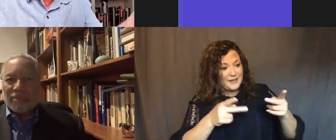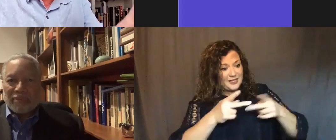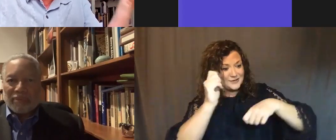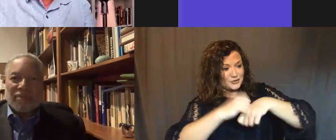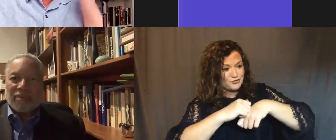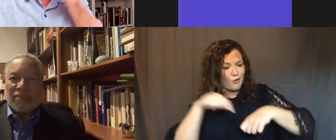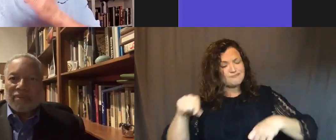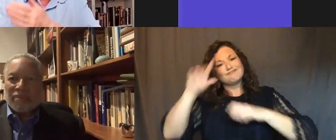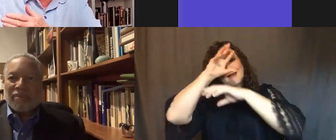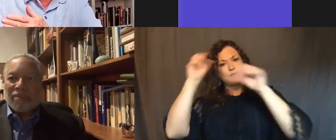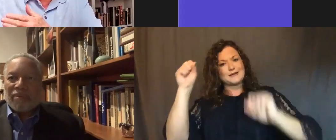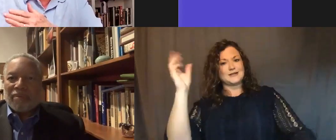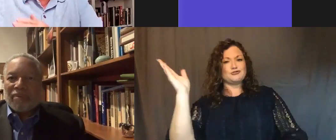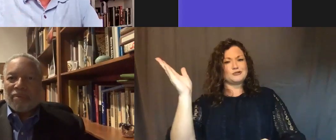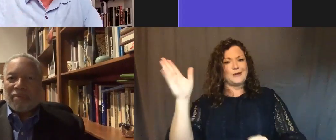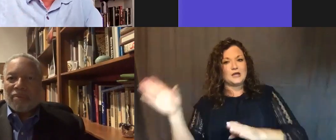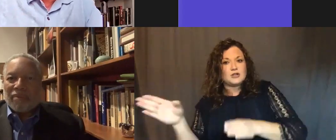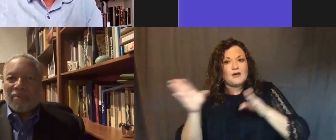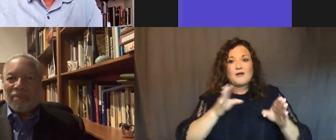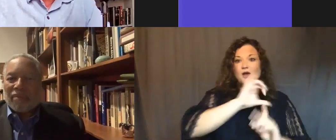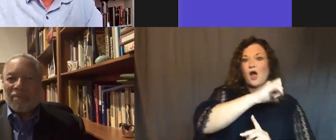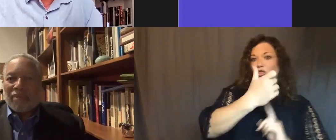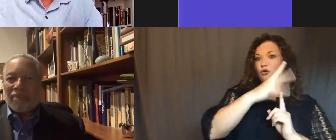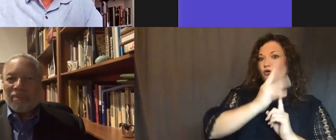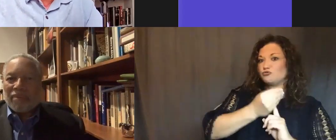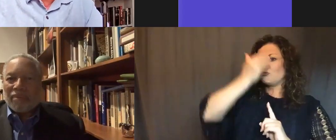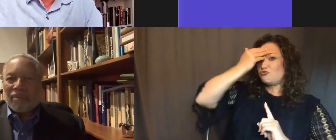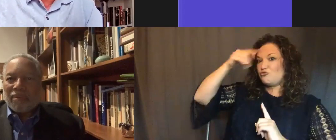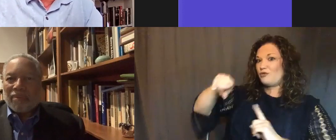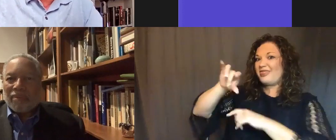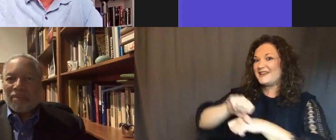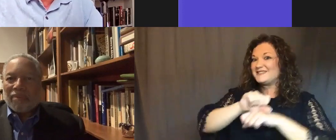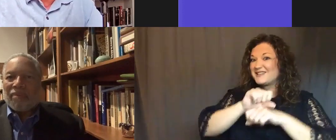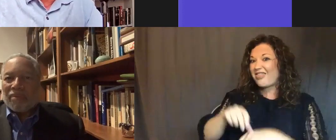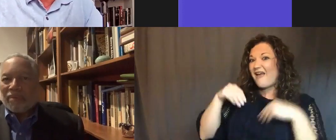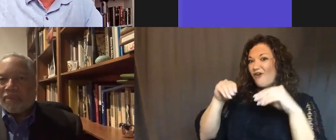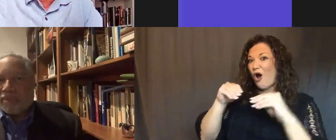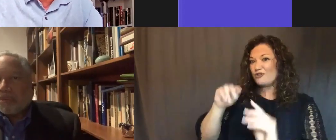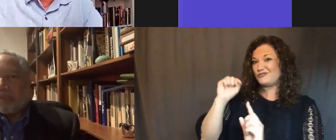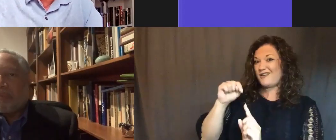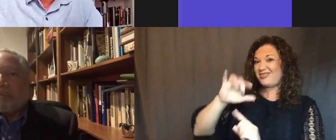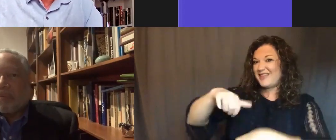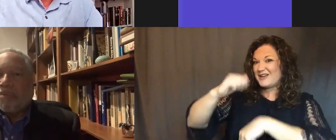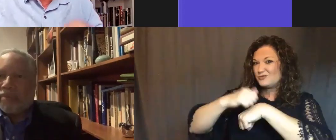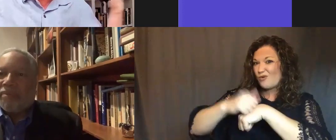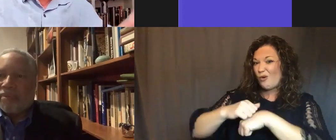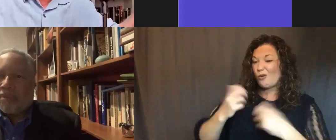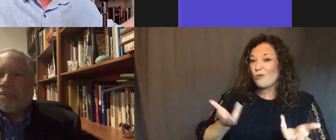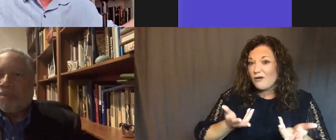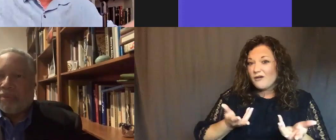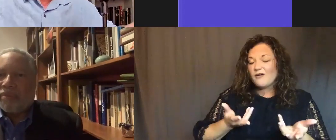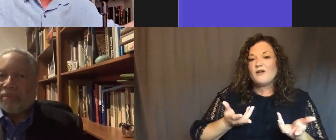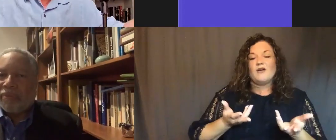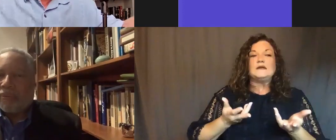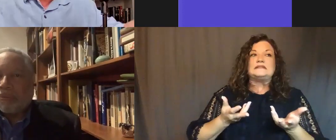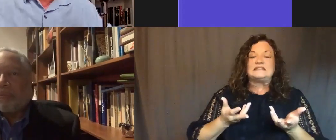presidential speeches and the other culture knew it by its principal function, which was to auction off human beings. And that's kind